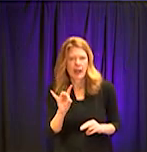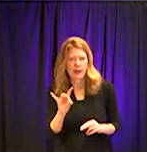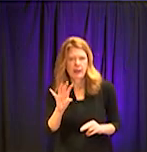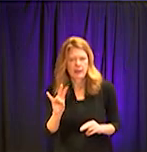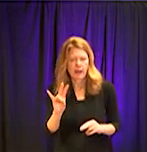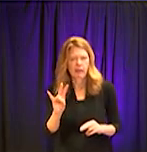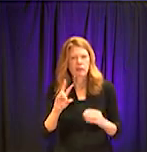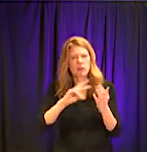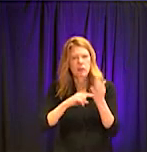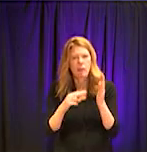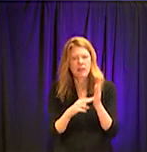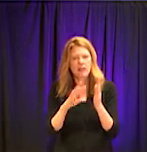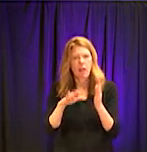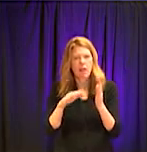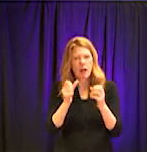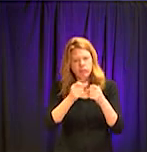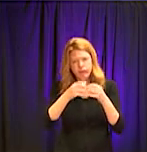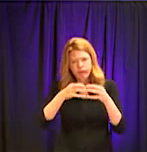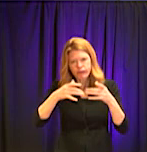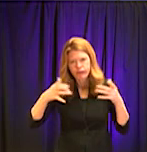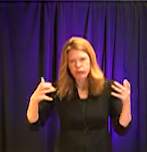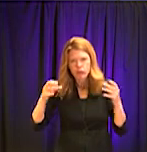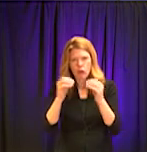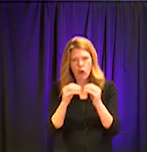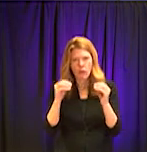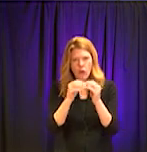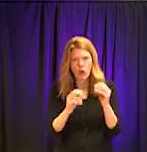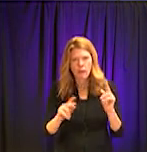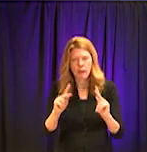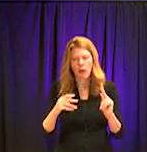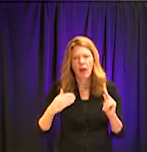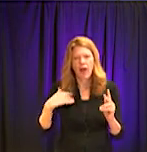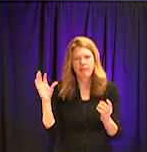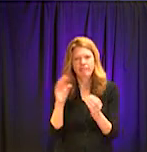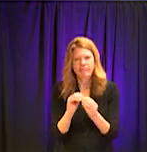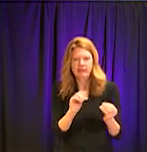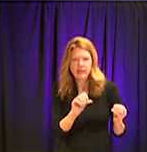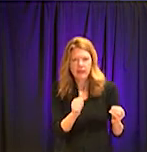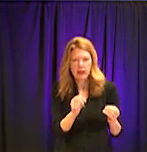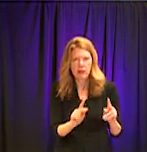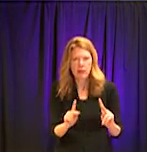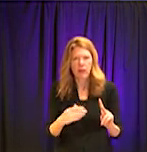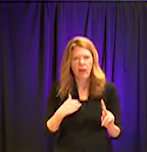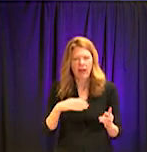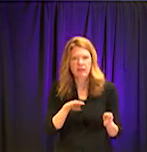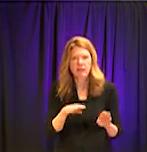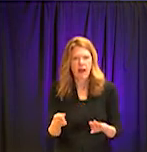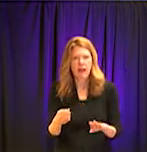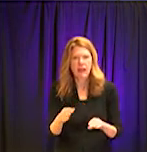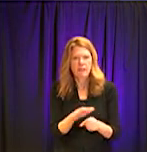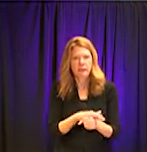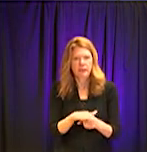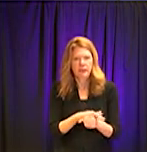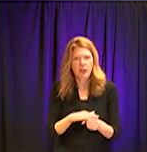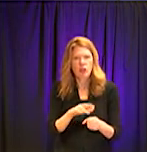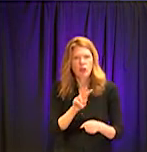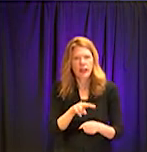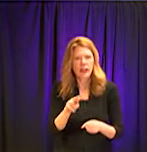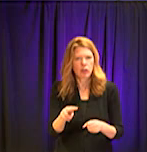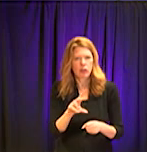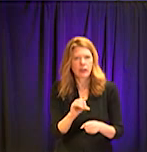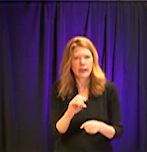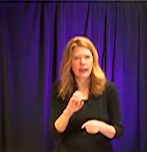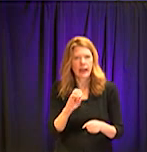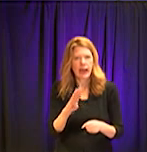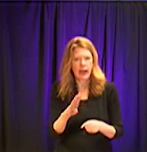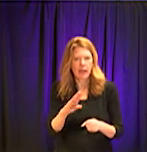this is growing exponentially. We have 10 deaths right now. Um, DeKalb County has 22 cases